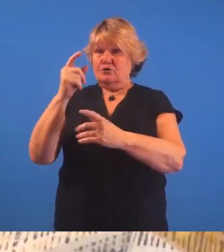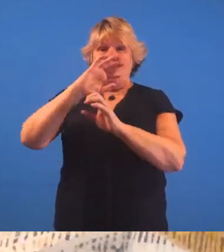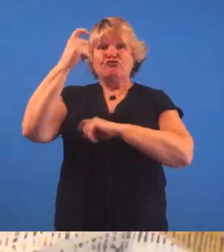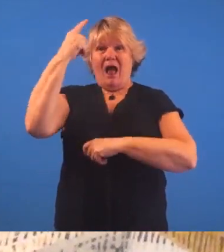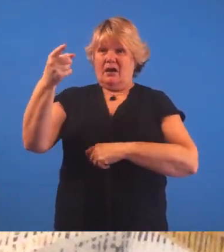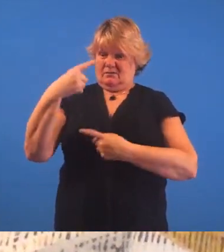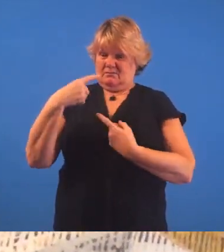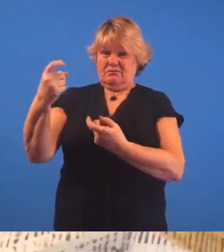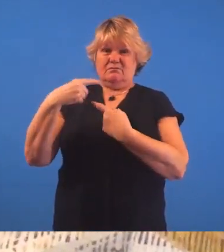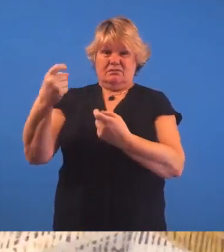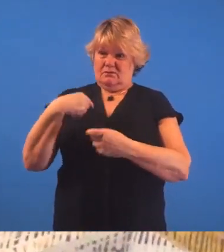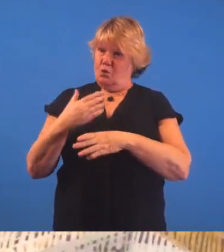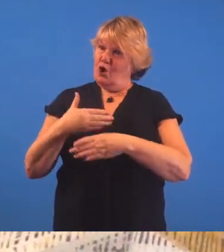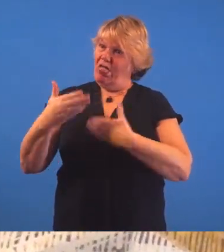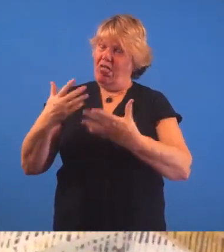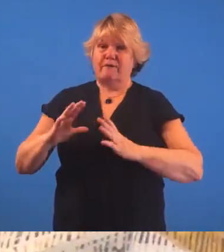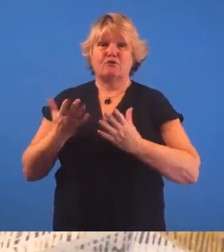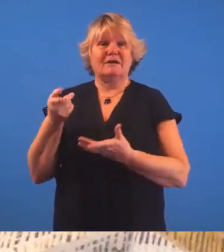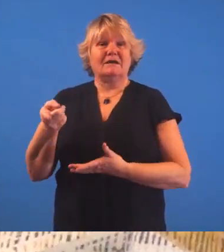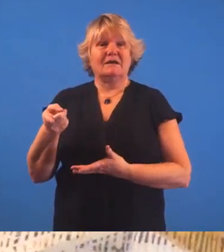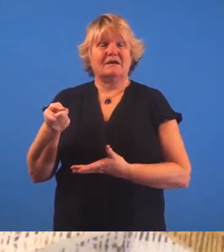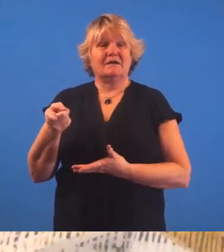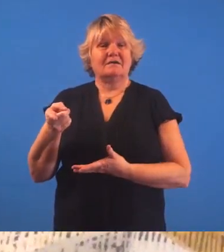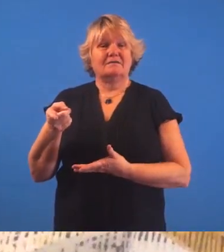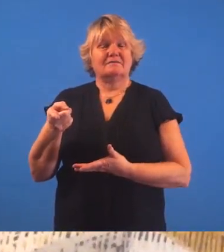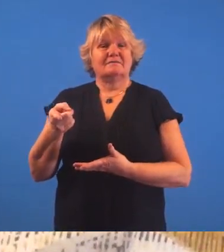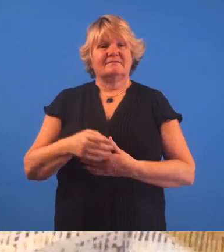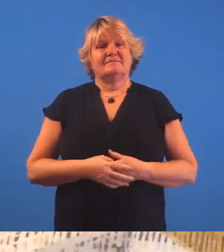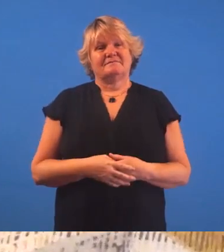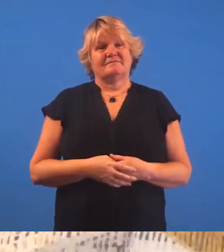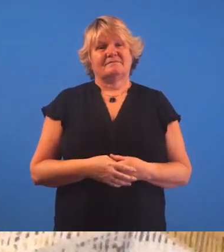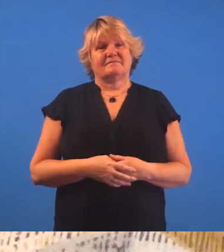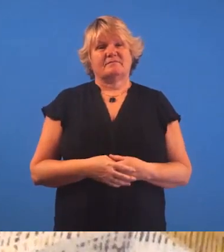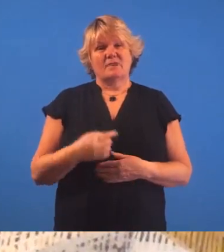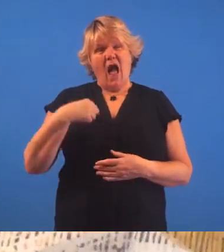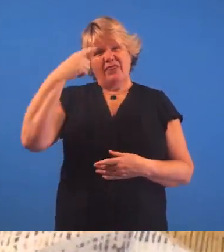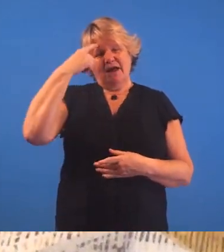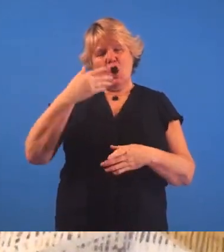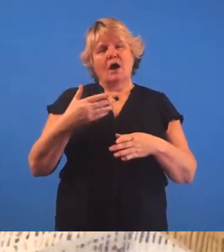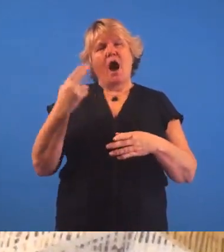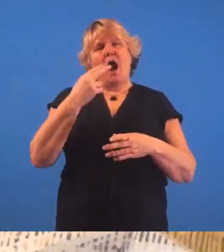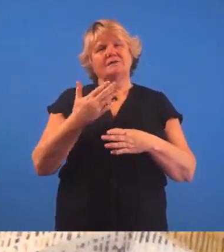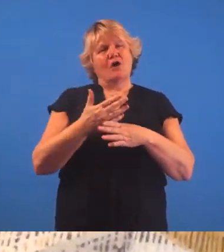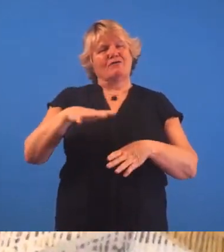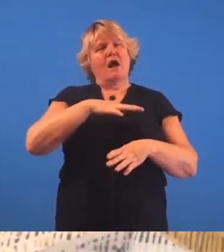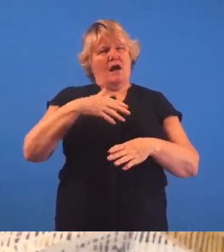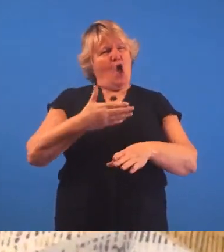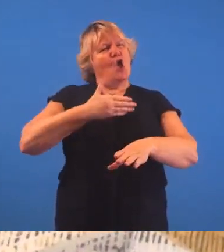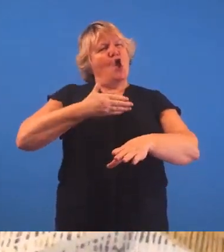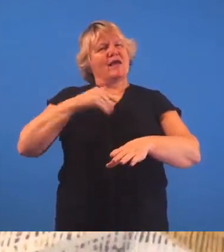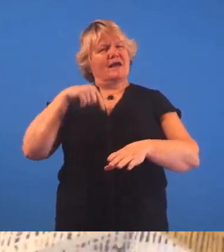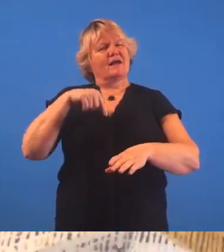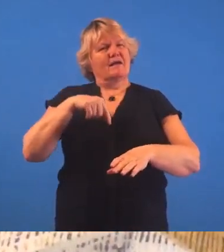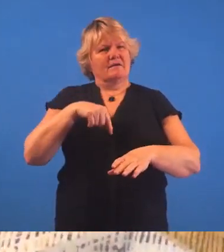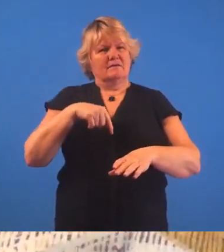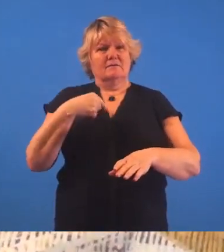you don't realise that people are extorting your labour for free basically. I think earlier on in my